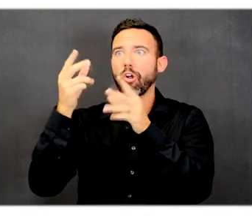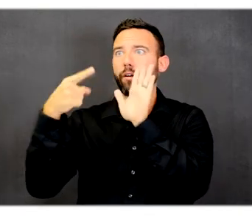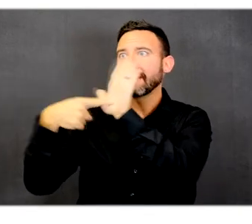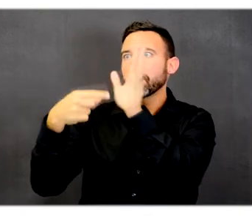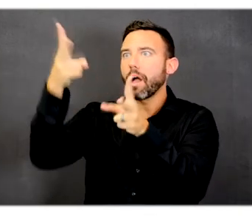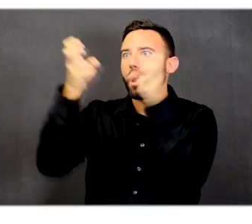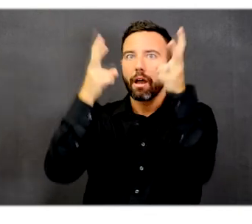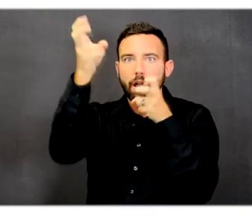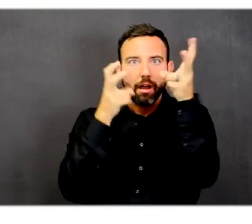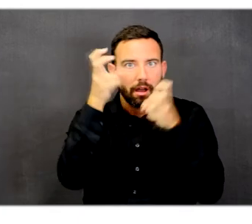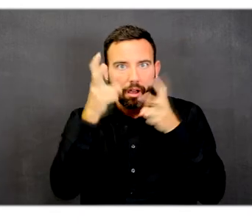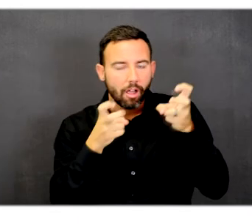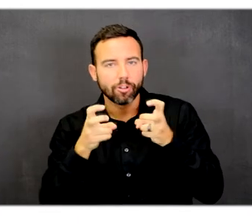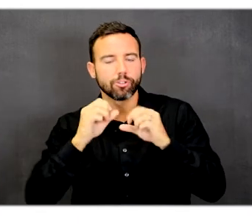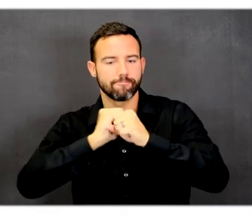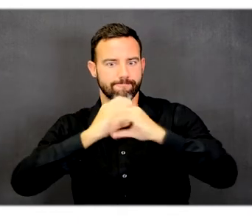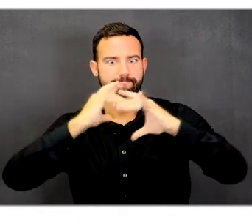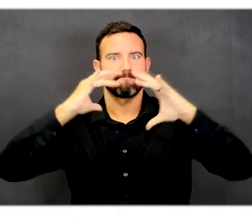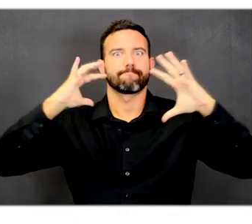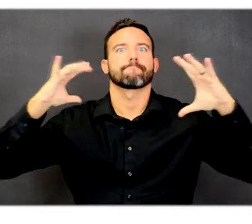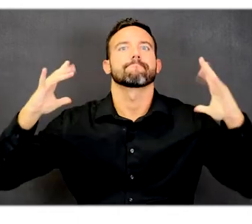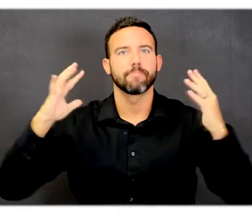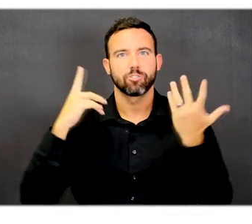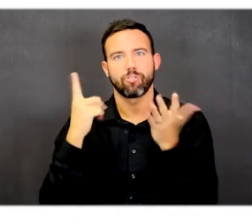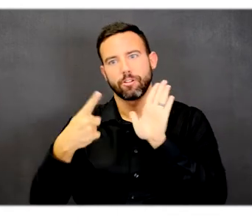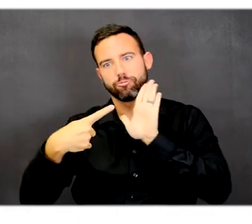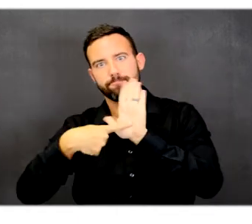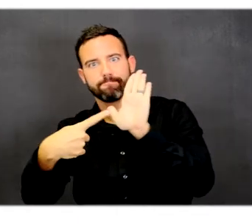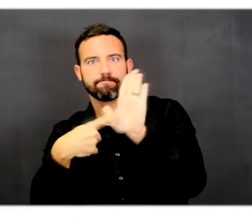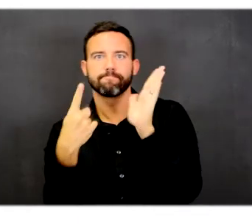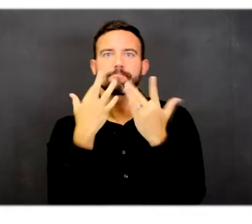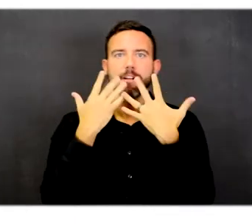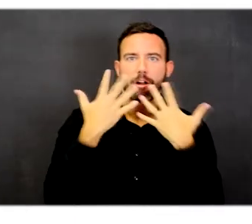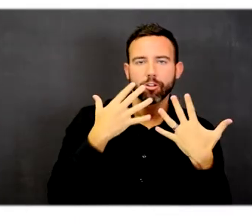combination of color and what we call super graphics.